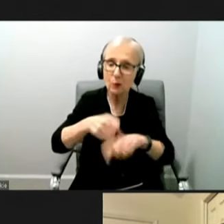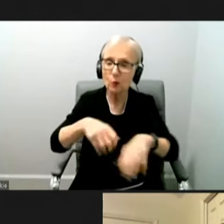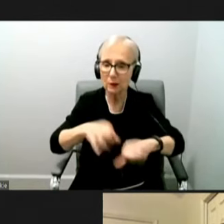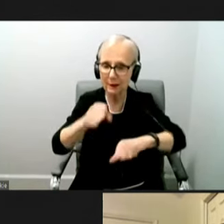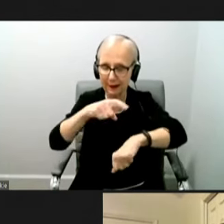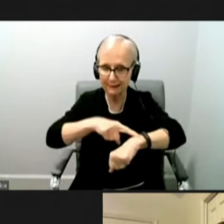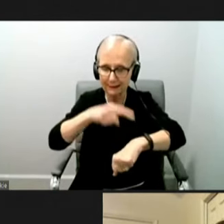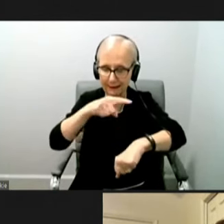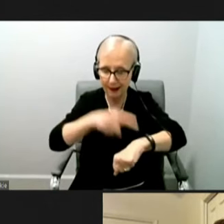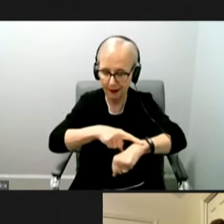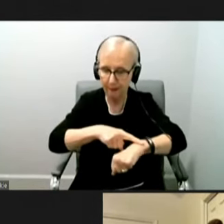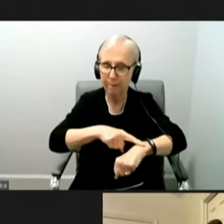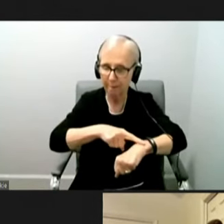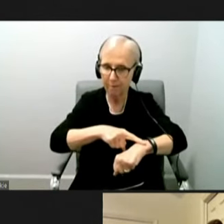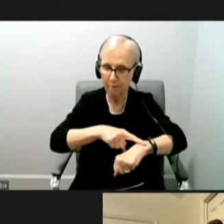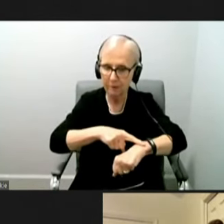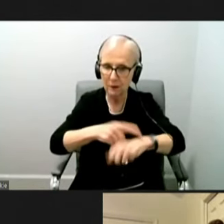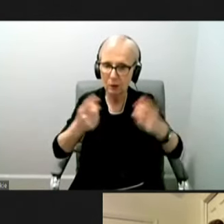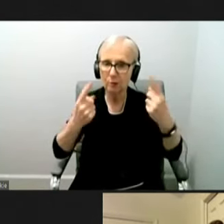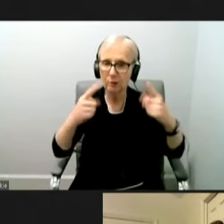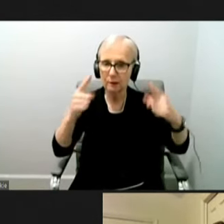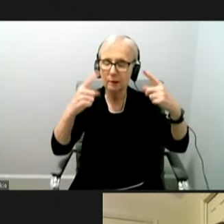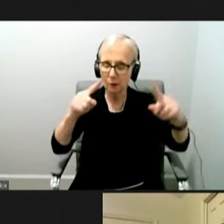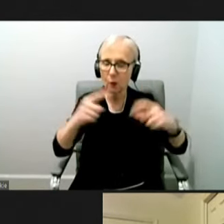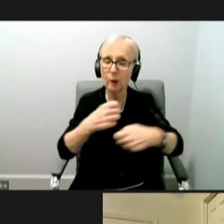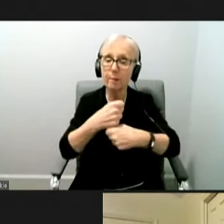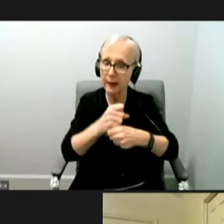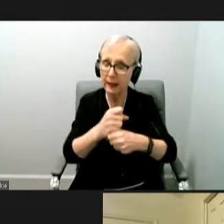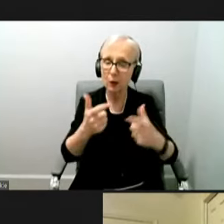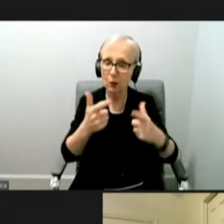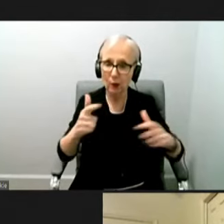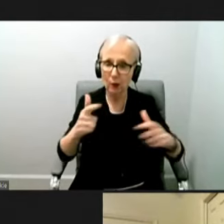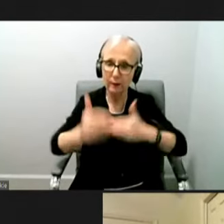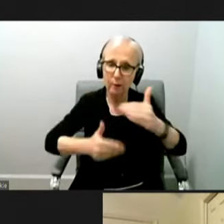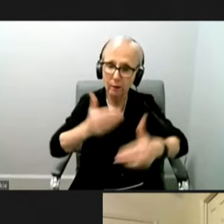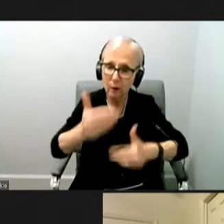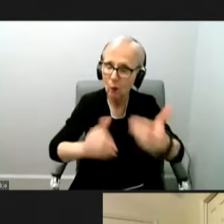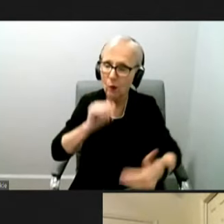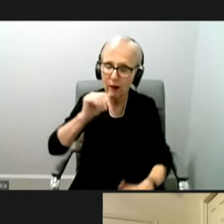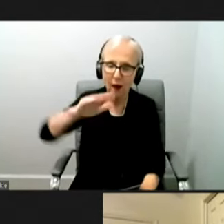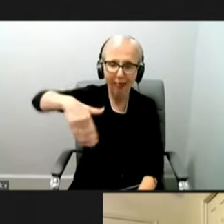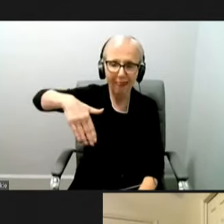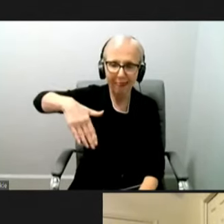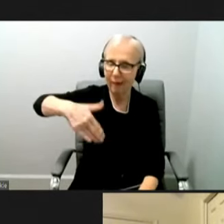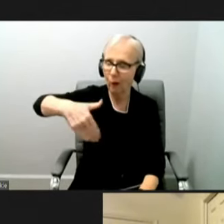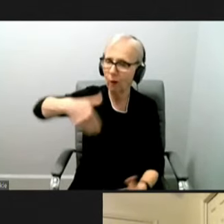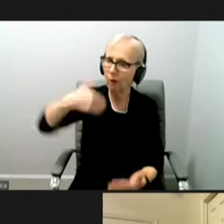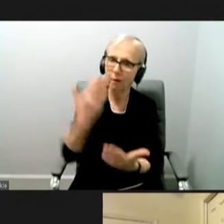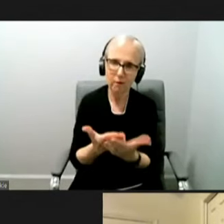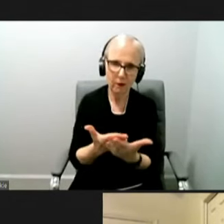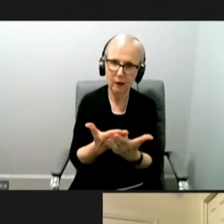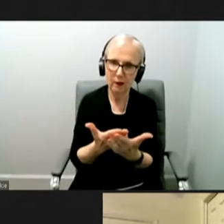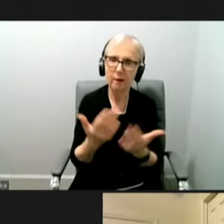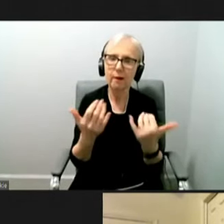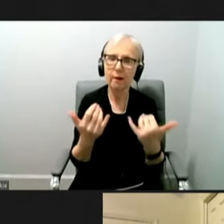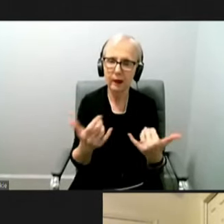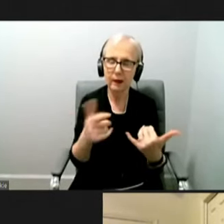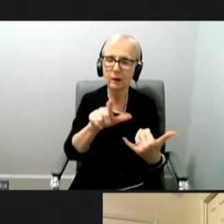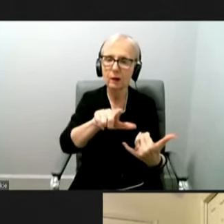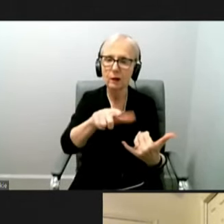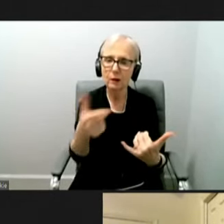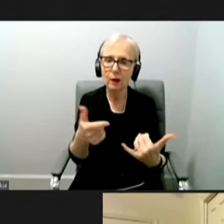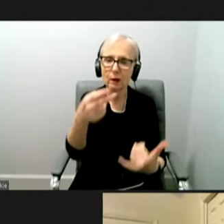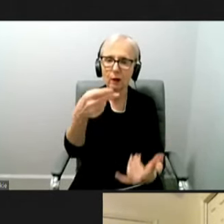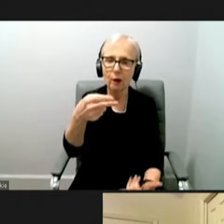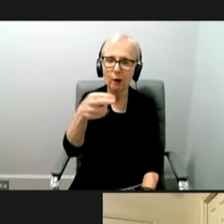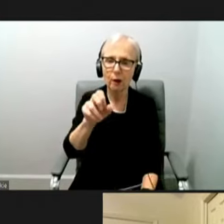our data. And so while we're making great progress here, we're not quite there yet. And so I think Dr. Hillihe can then speak to, you know, what we're